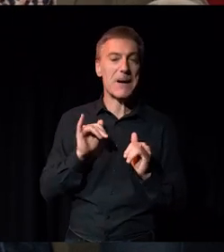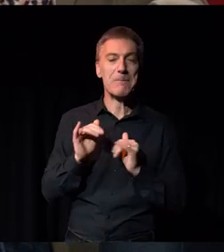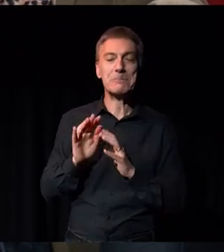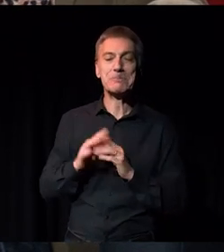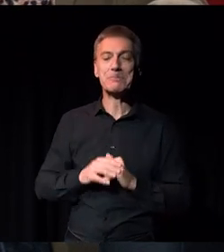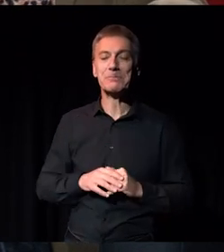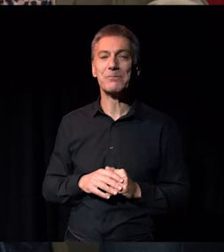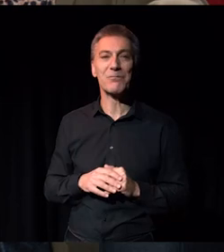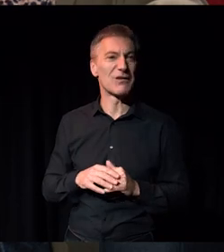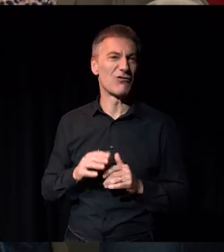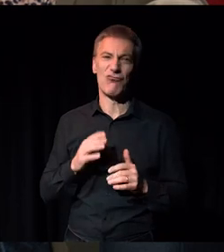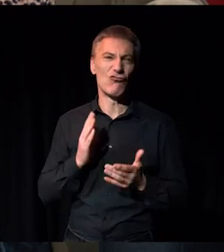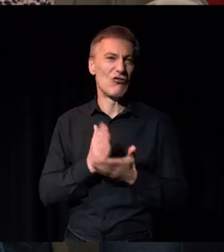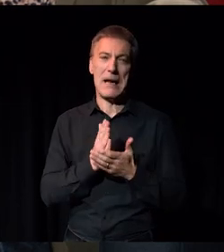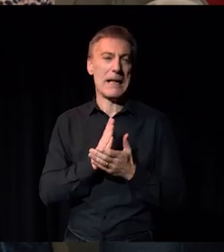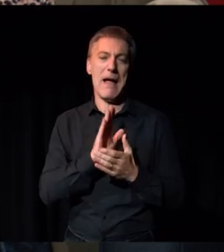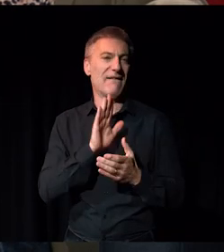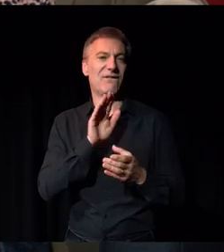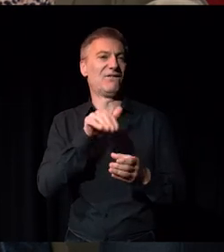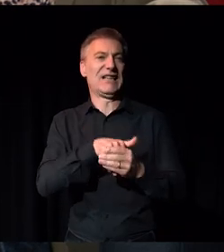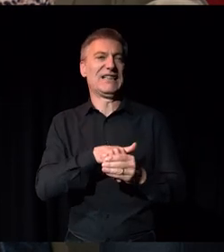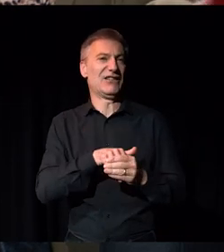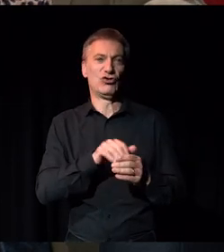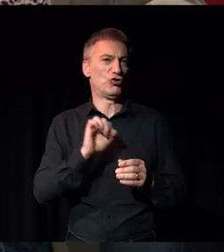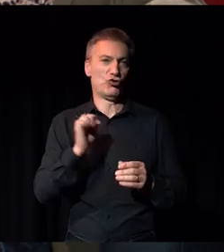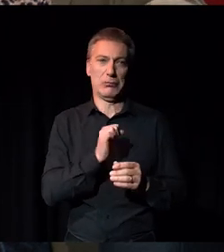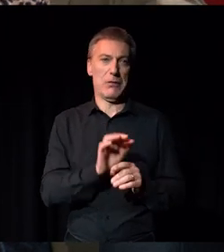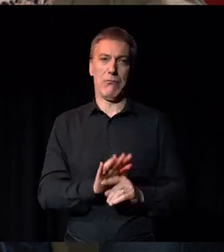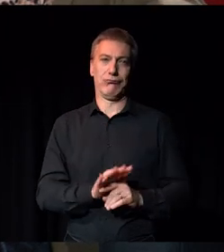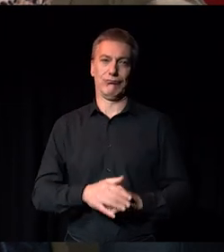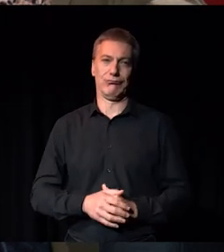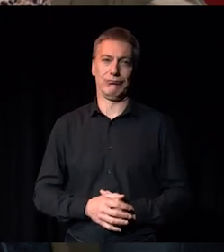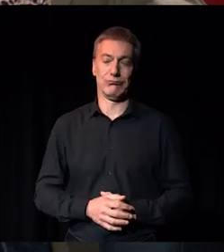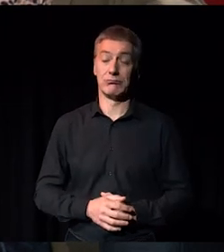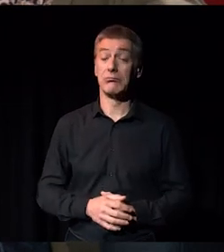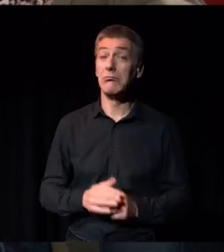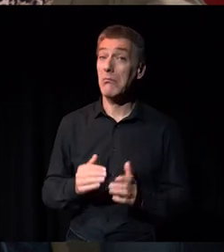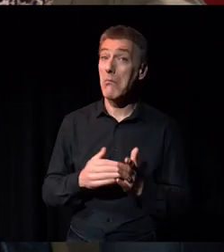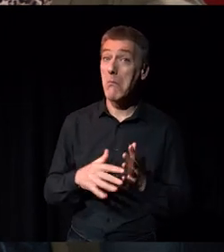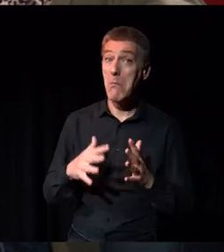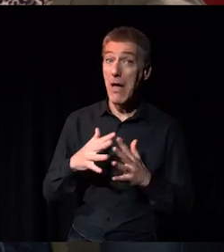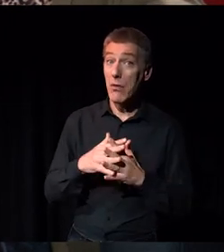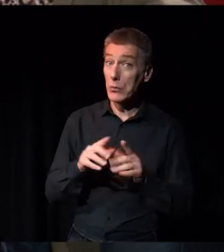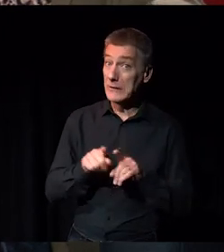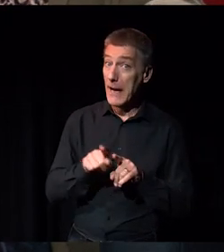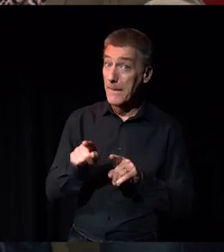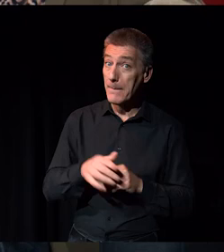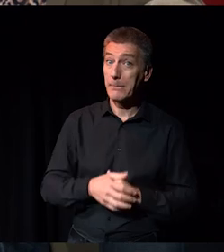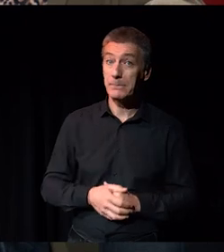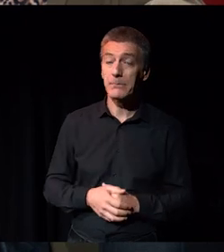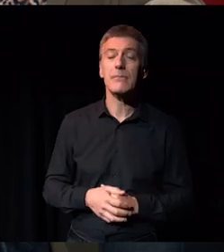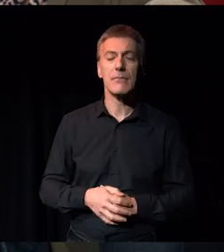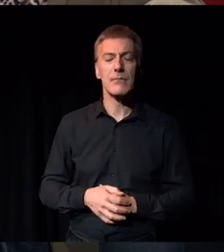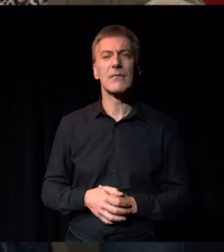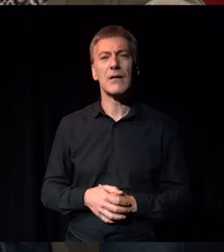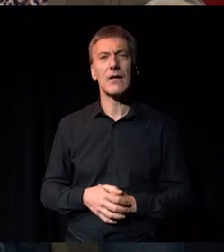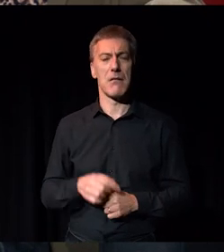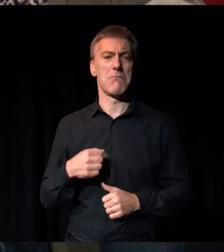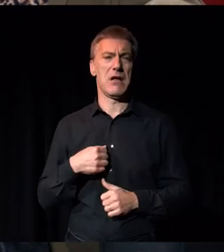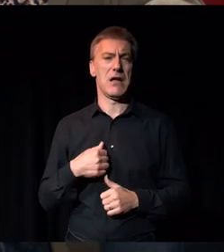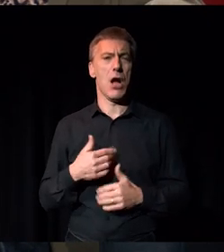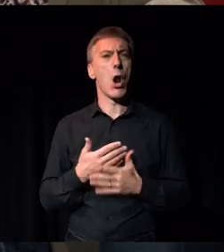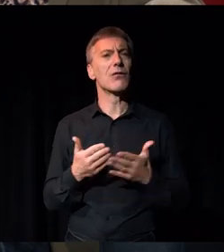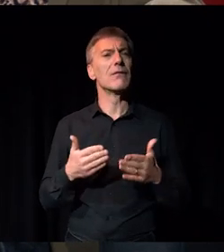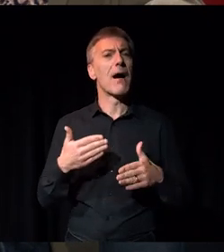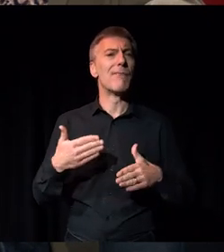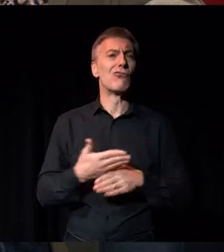know, you don't belong, you're not meant to be there. And Matthew, is that the same for you? Yeah, for me, I guess it was quite practical,